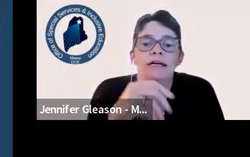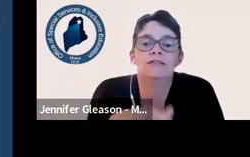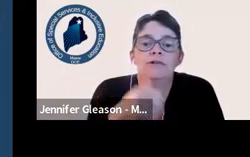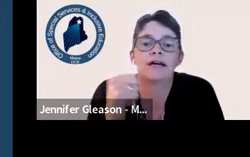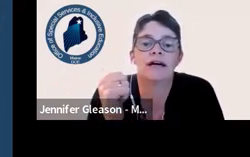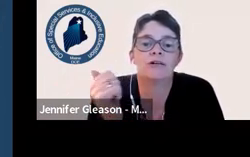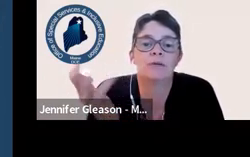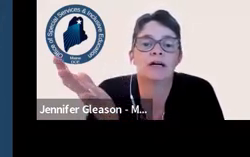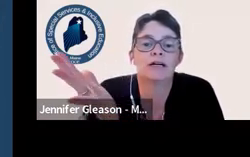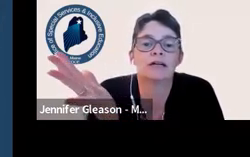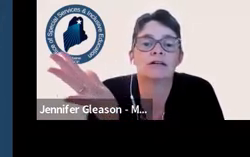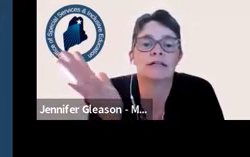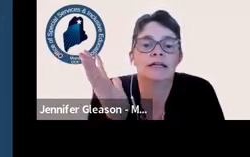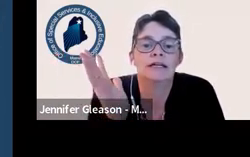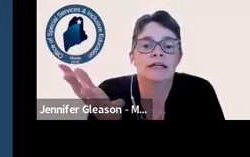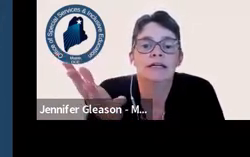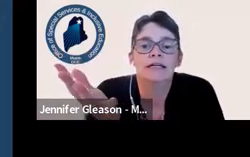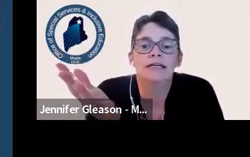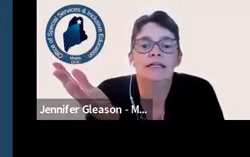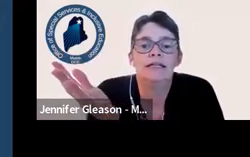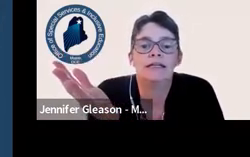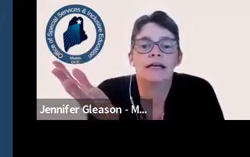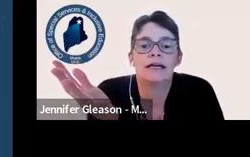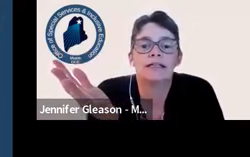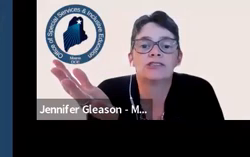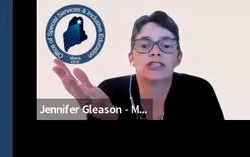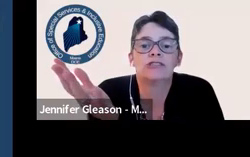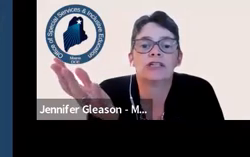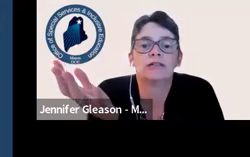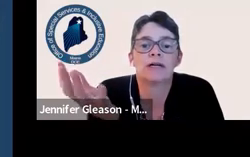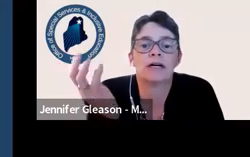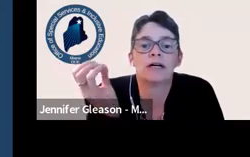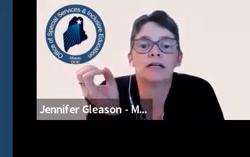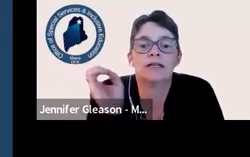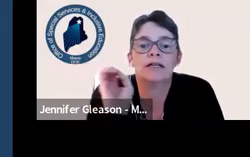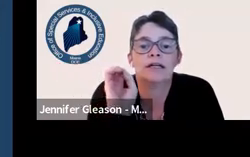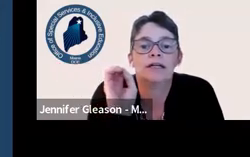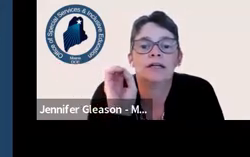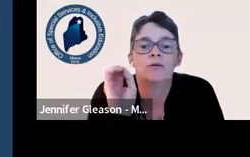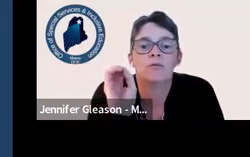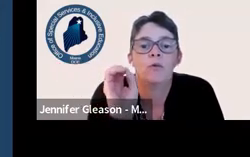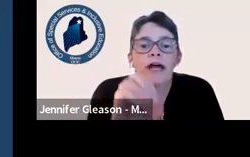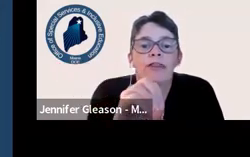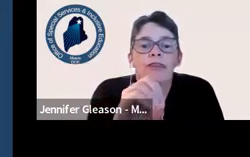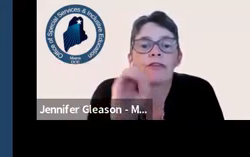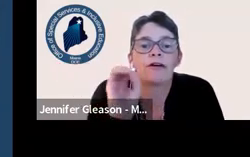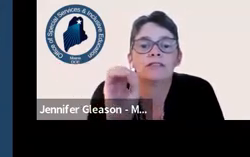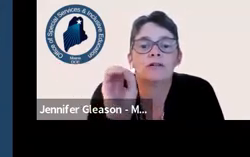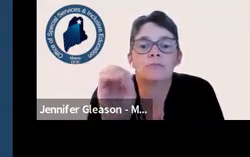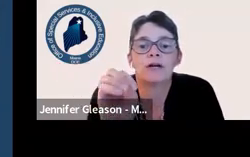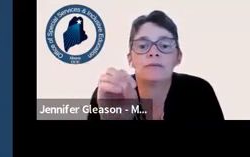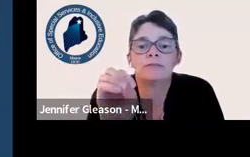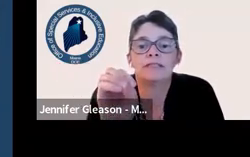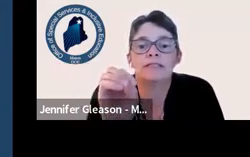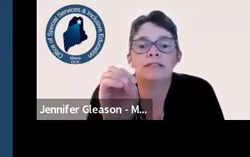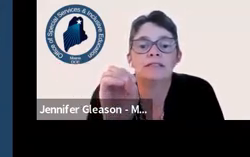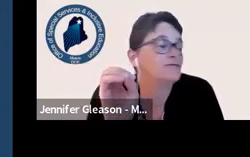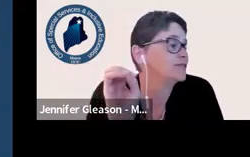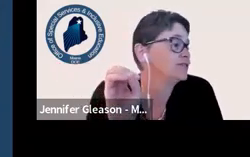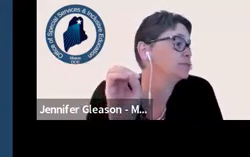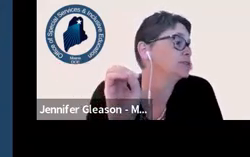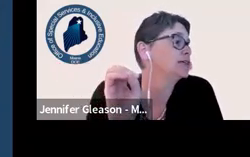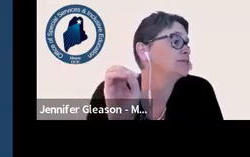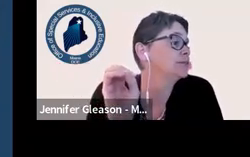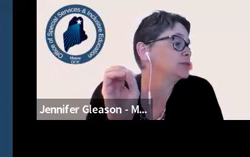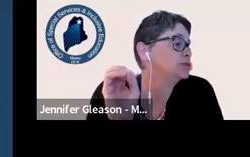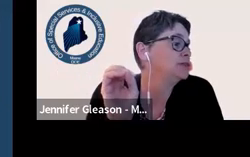and with a help card he can exchange a help card with adult prompting